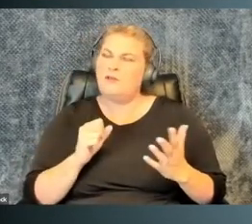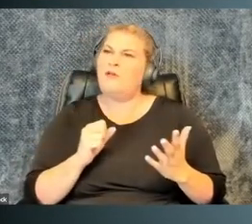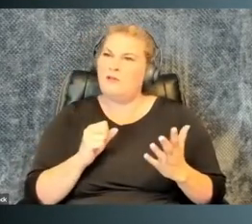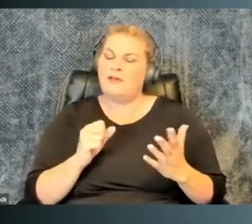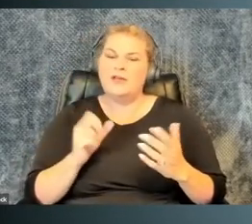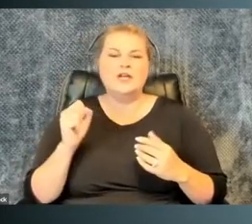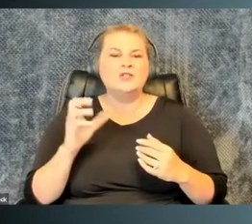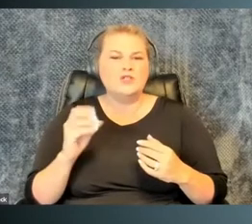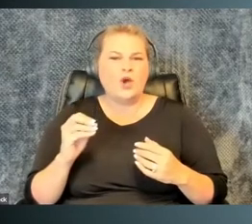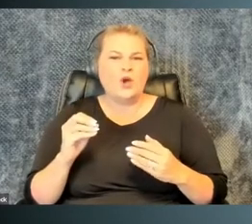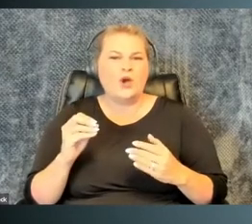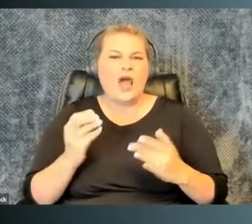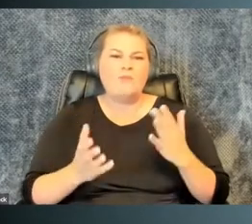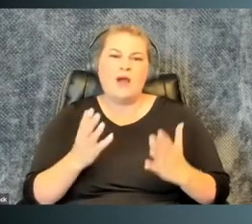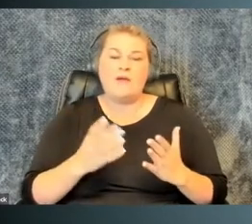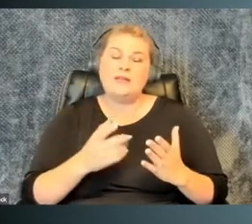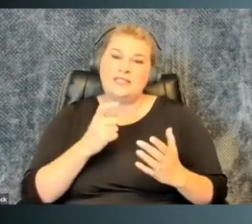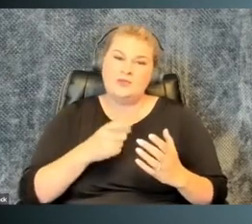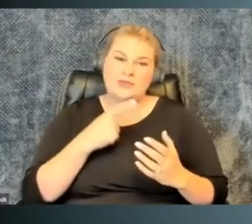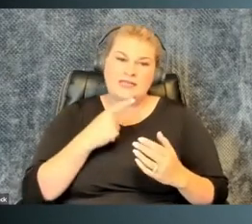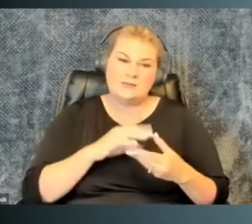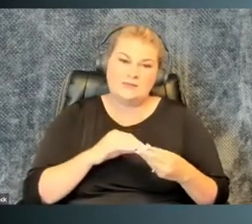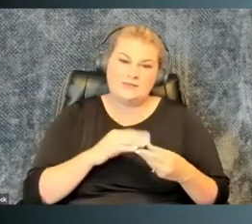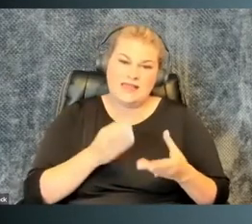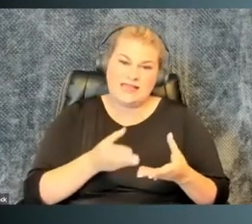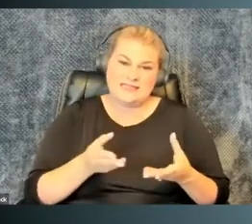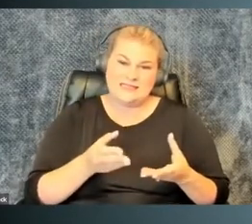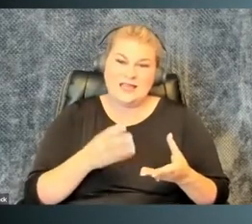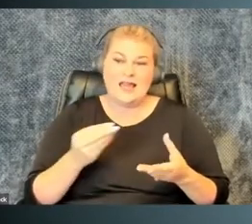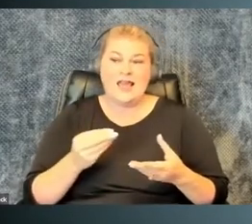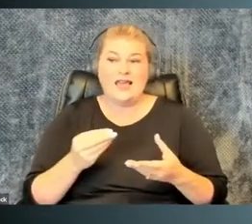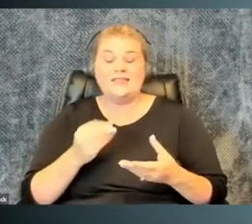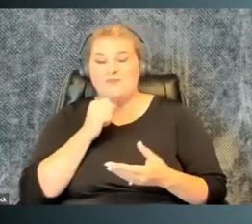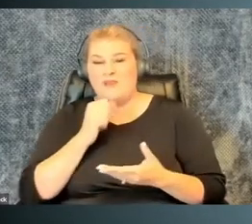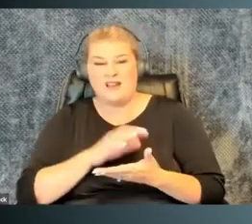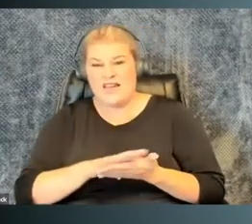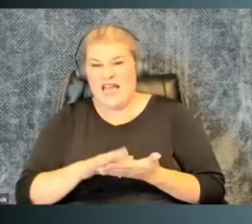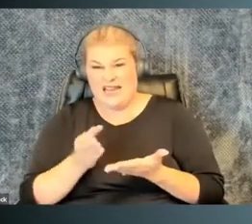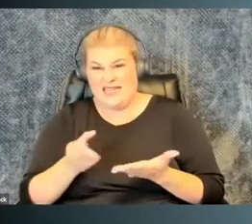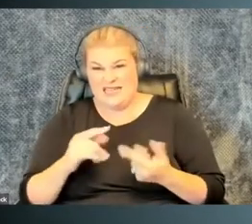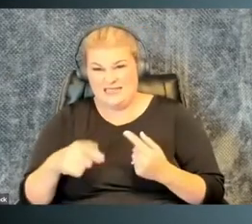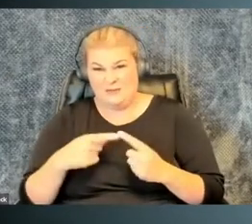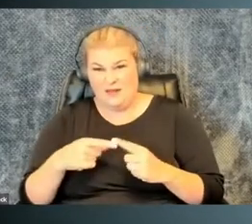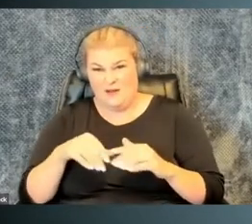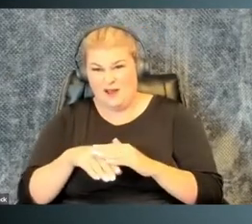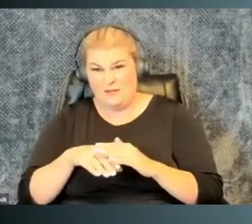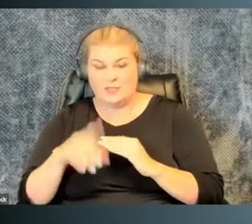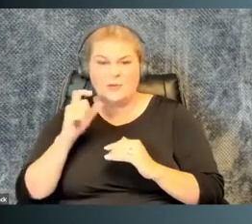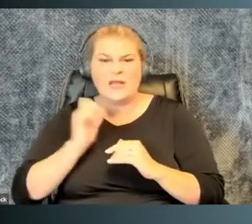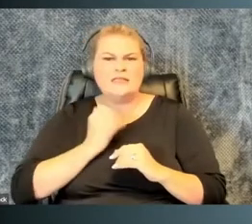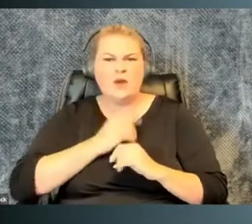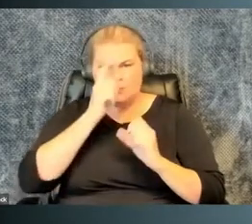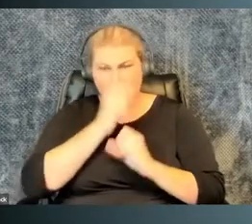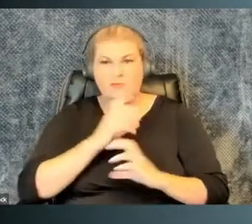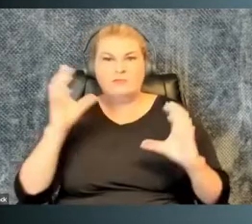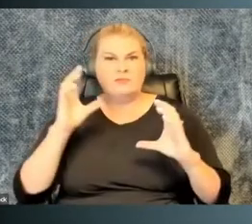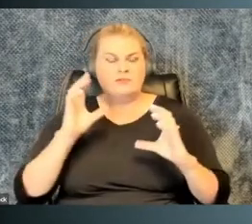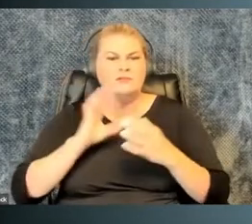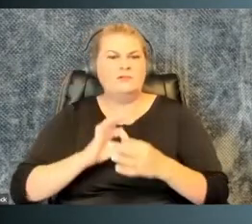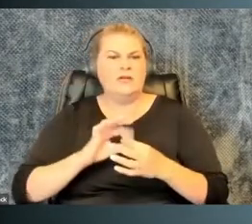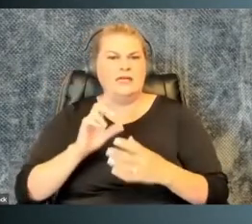So I need to say some things, and probably some mean things, unkind things about accommodations,